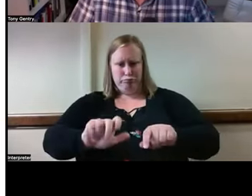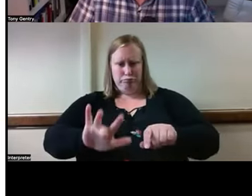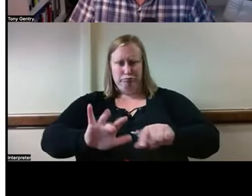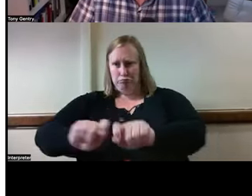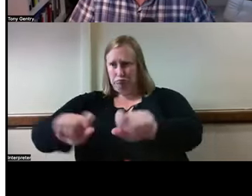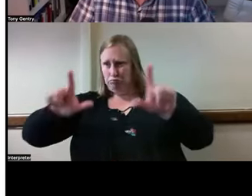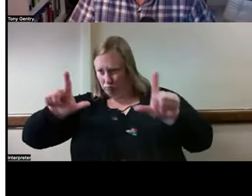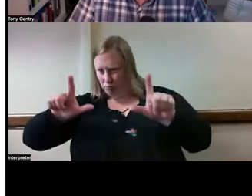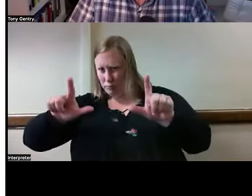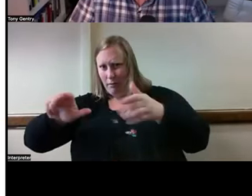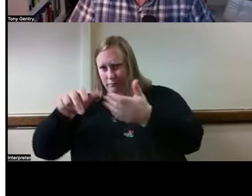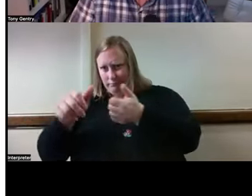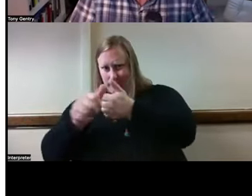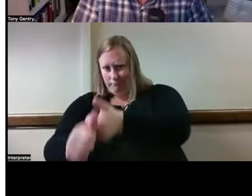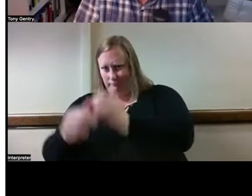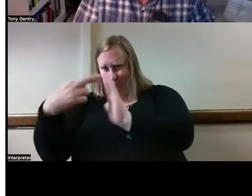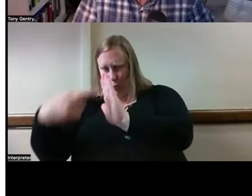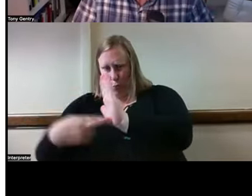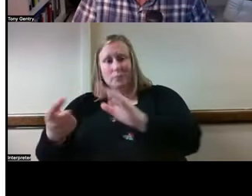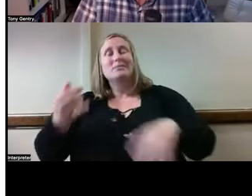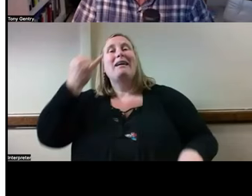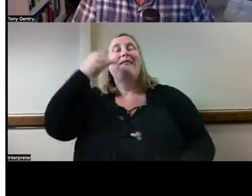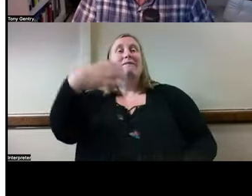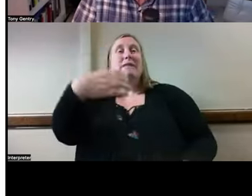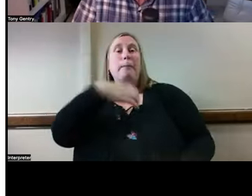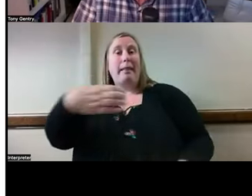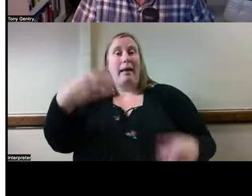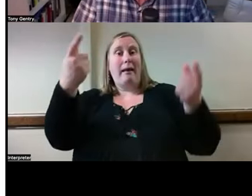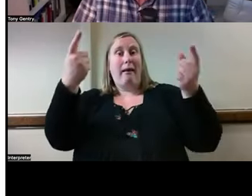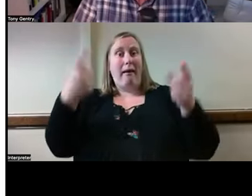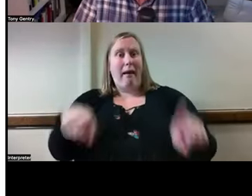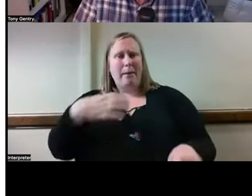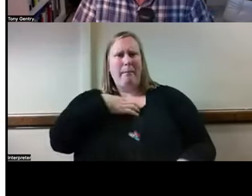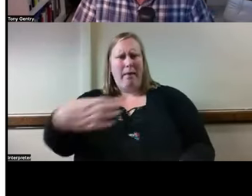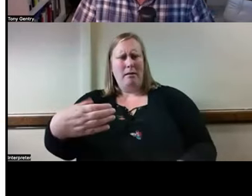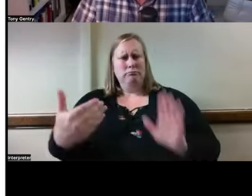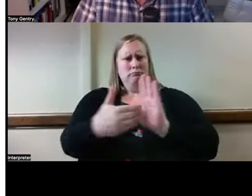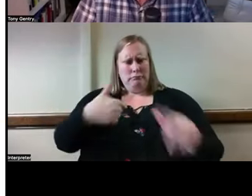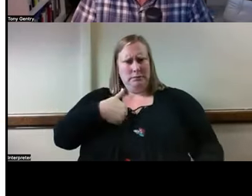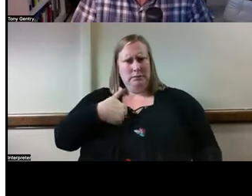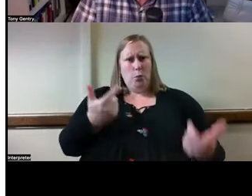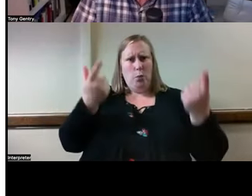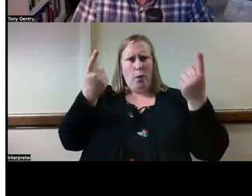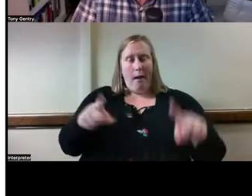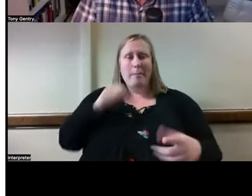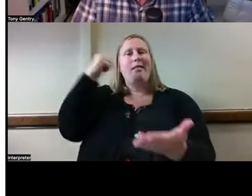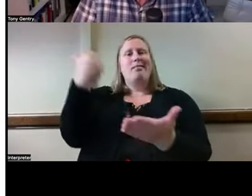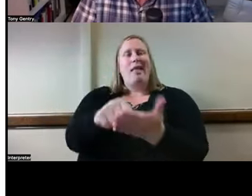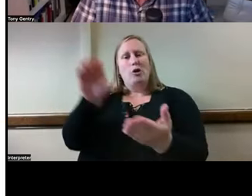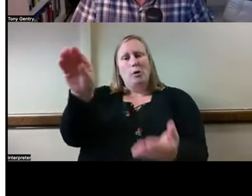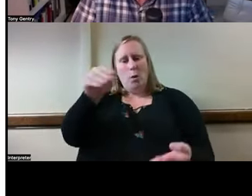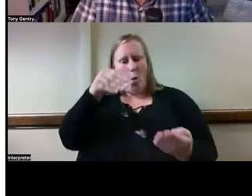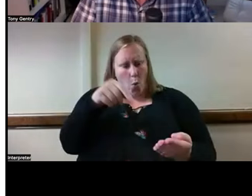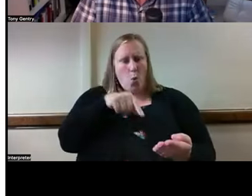These are the steps that might be followed if a complaint is lodged against you. You may receive a letter of instruction